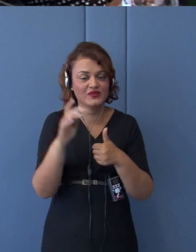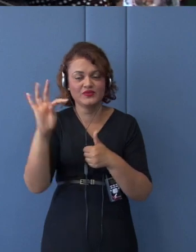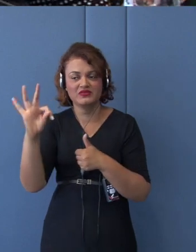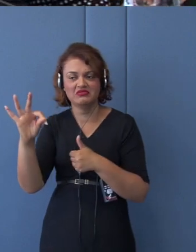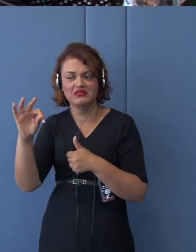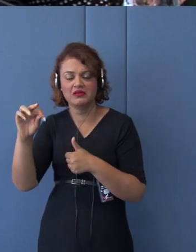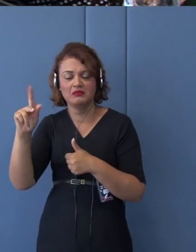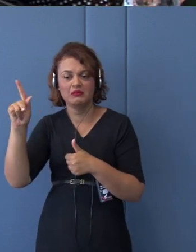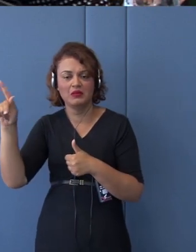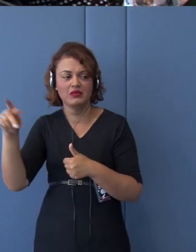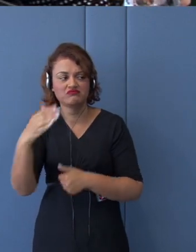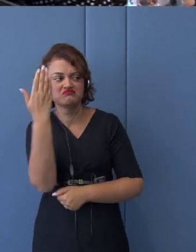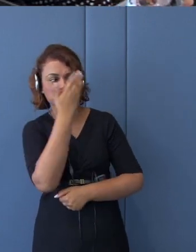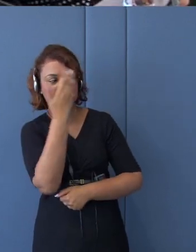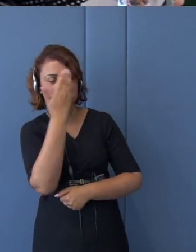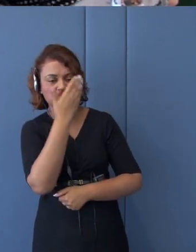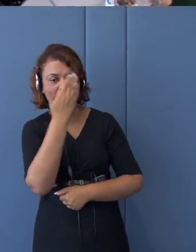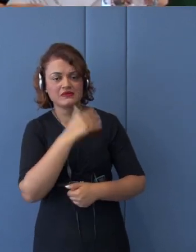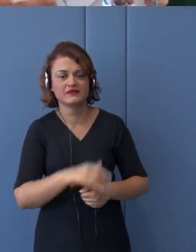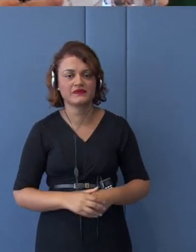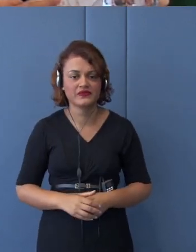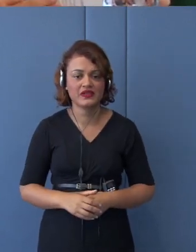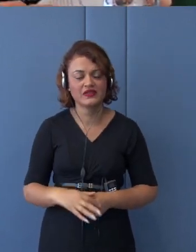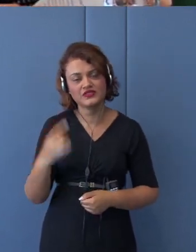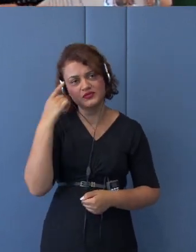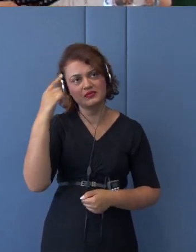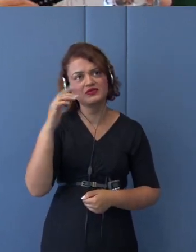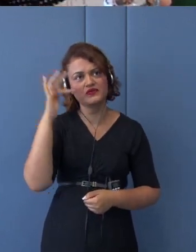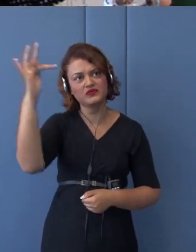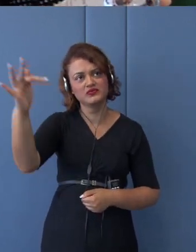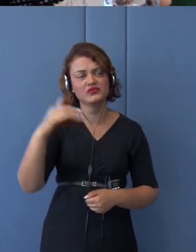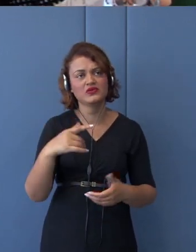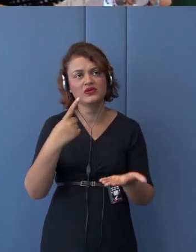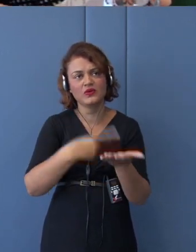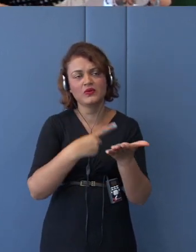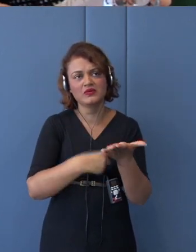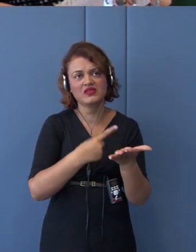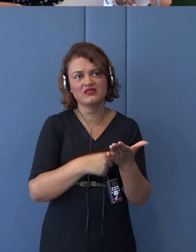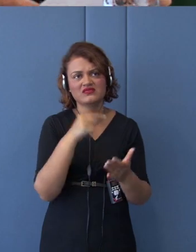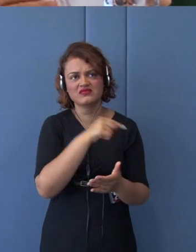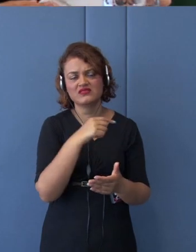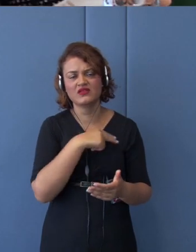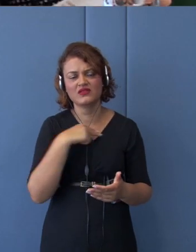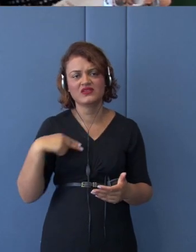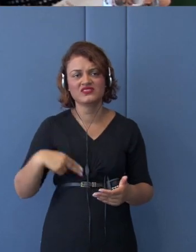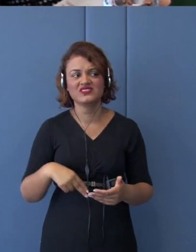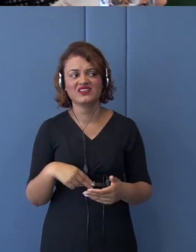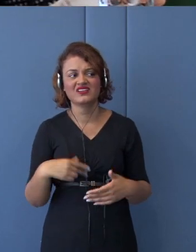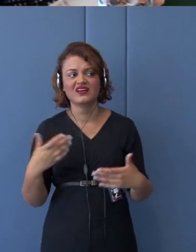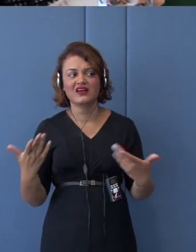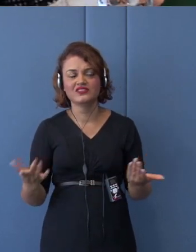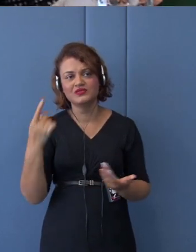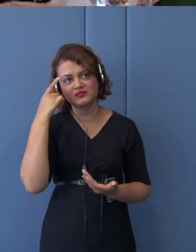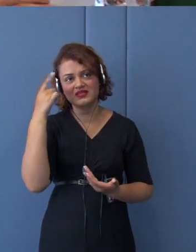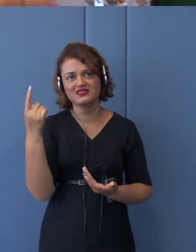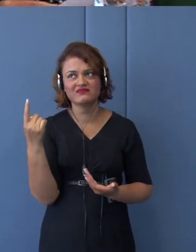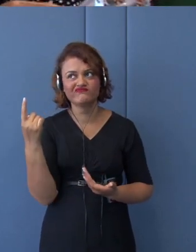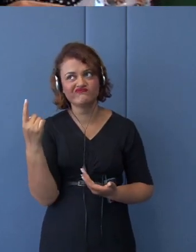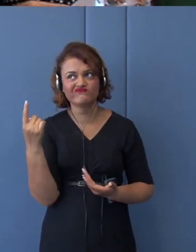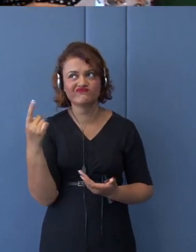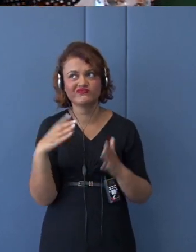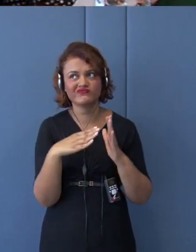whenever we think about future trade relations with China. China. Okay. So,